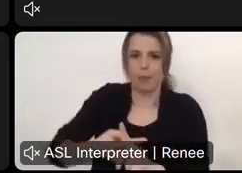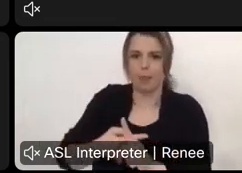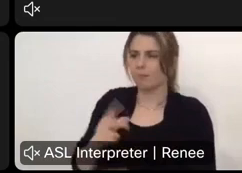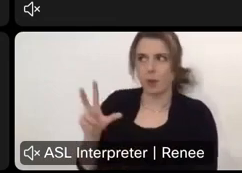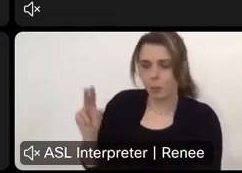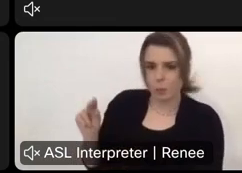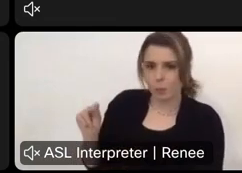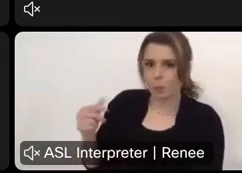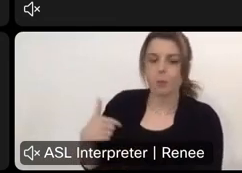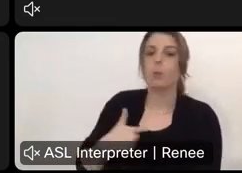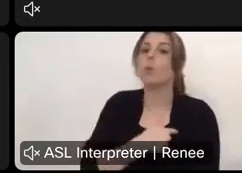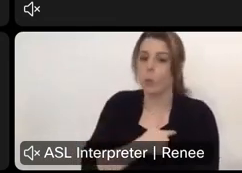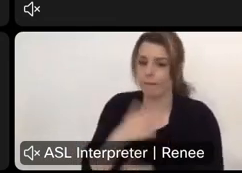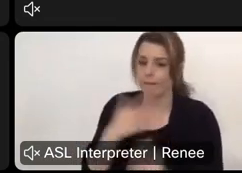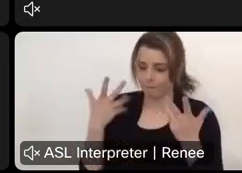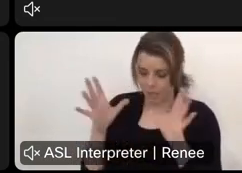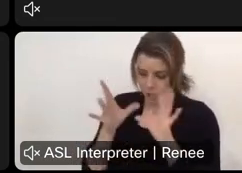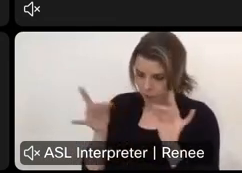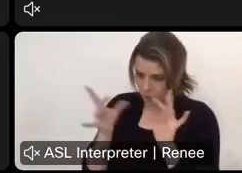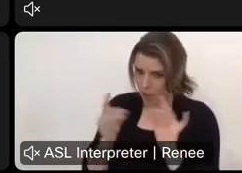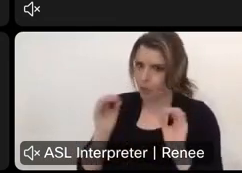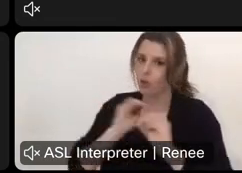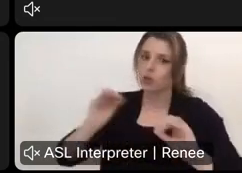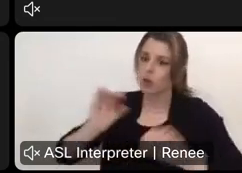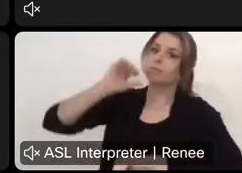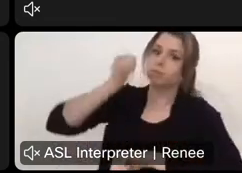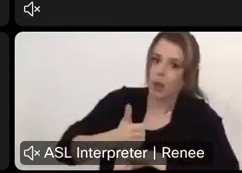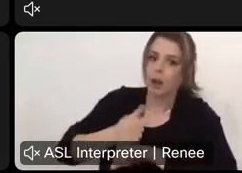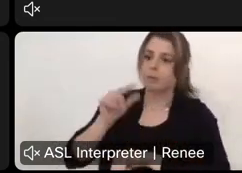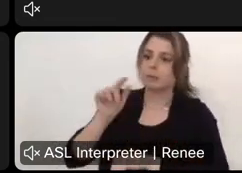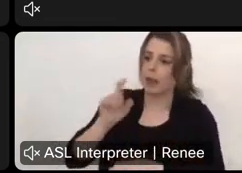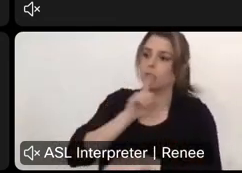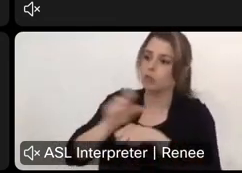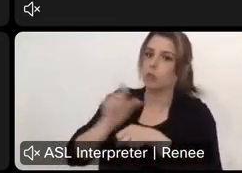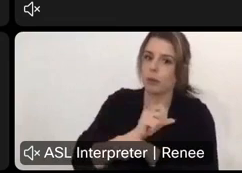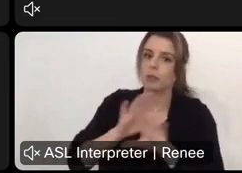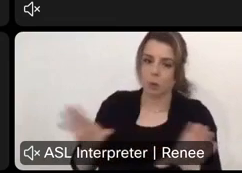Um, as we said, um, there is no date set in stone. This is a process.